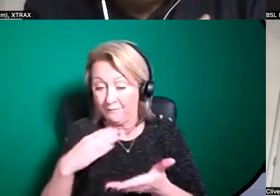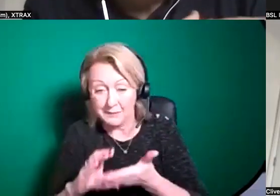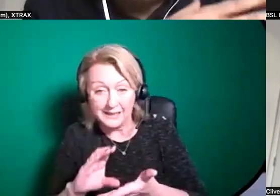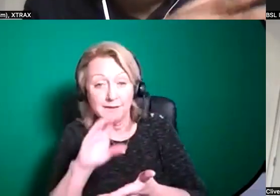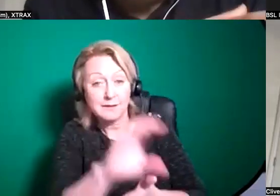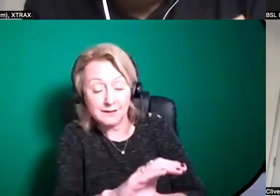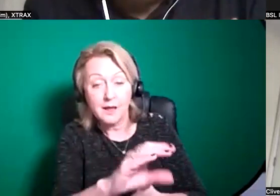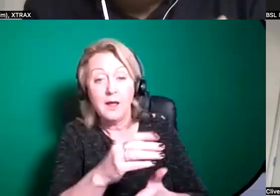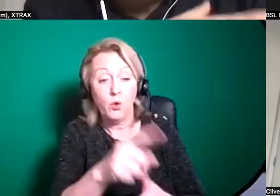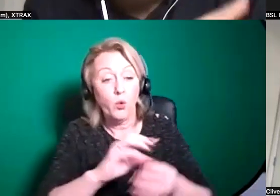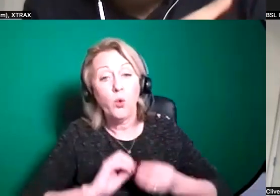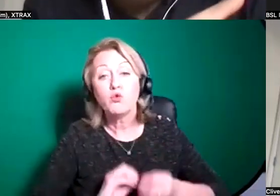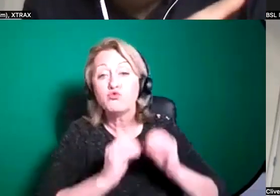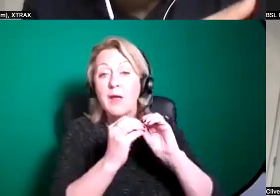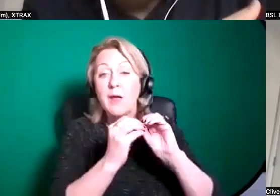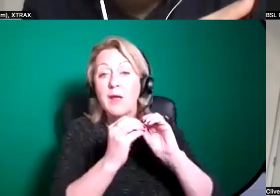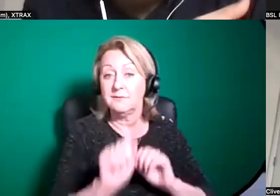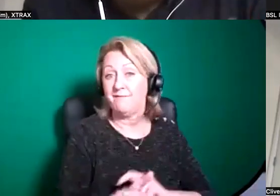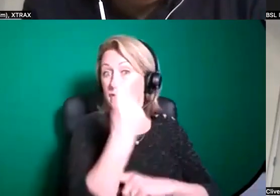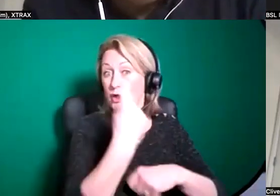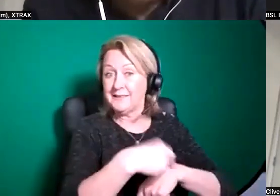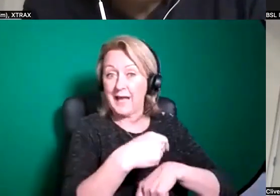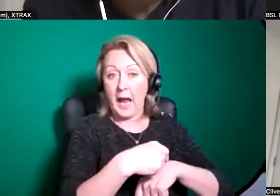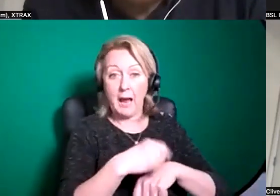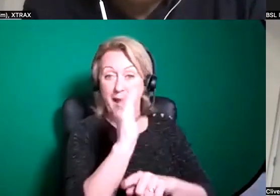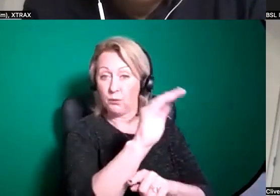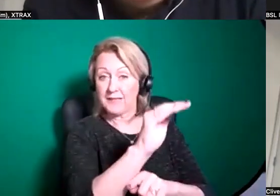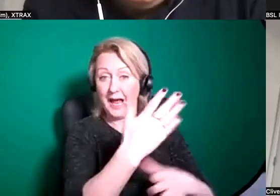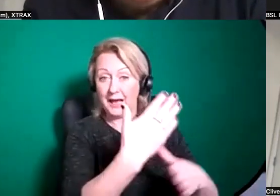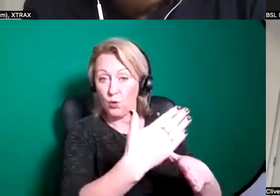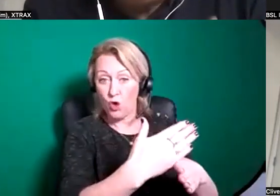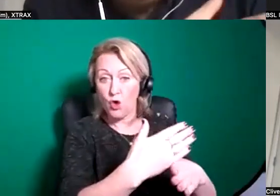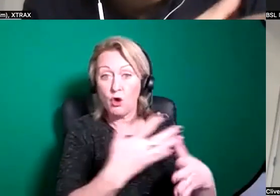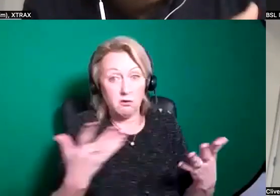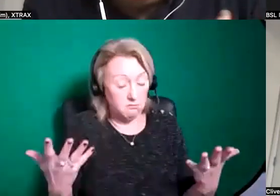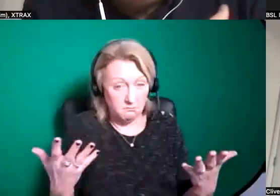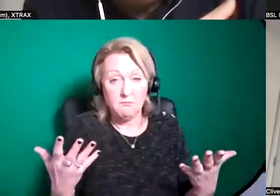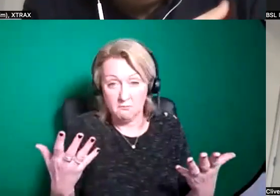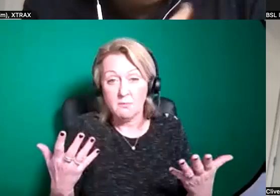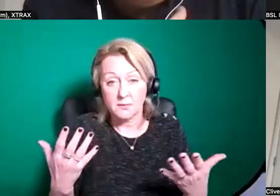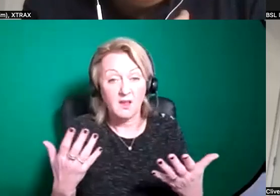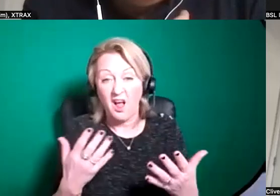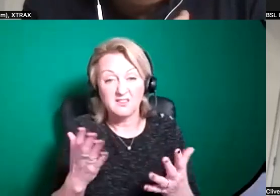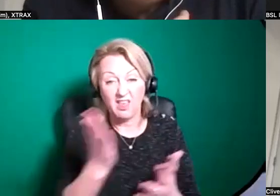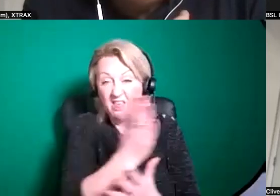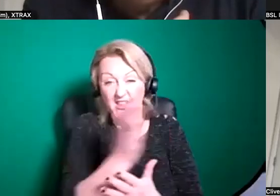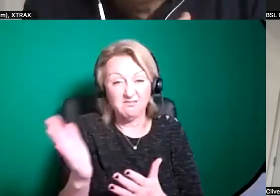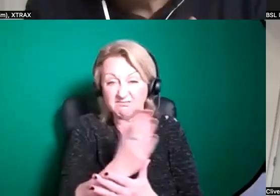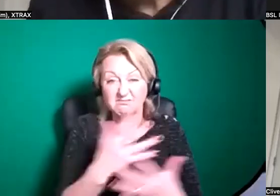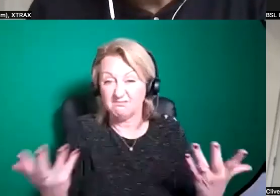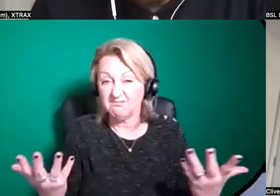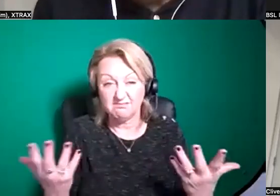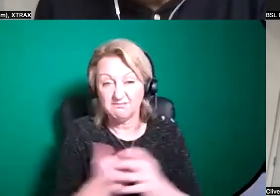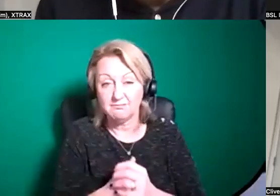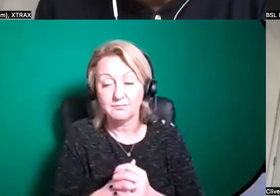that are creating their their first piece of outdoor work and for the first time um and kind of everything in between um so